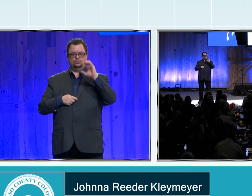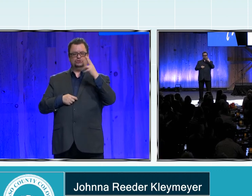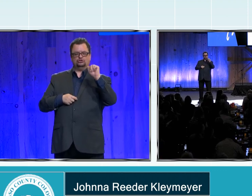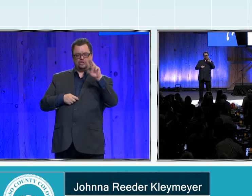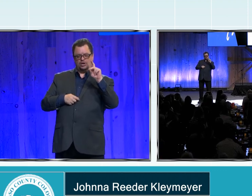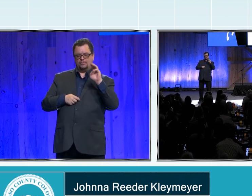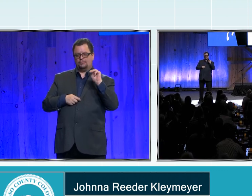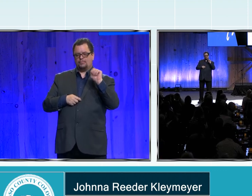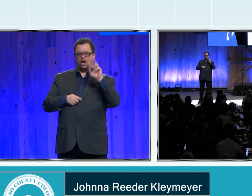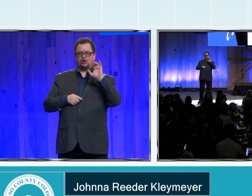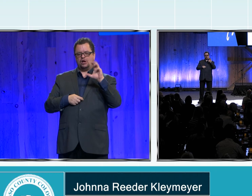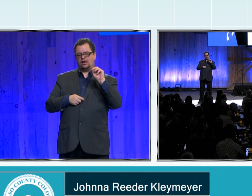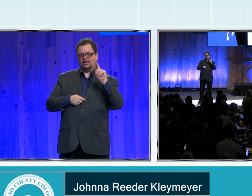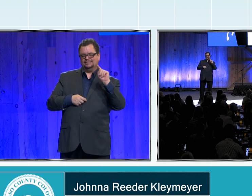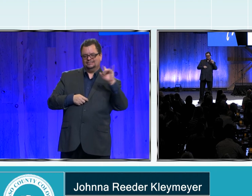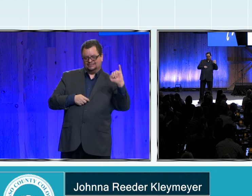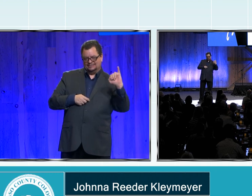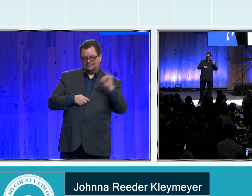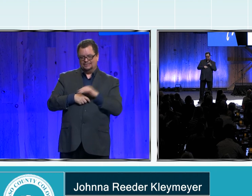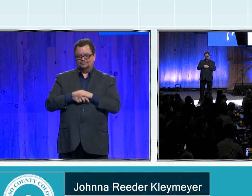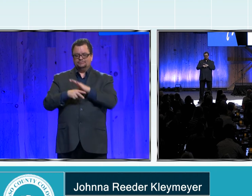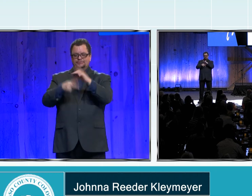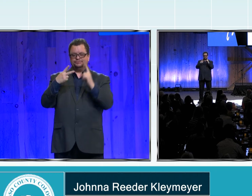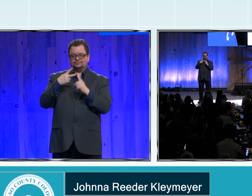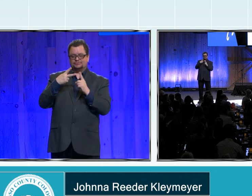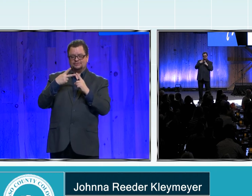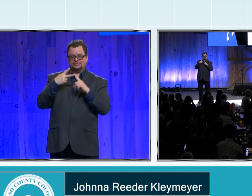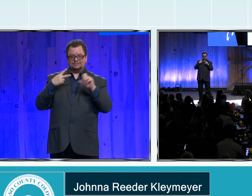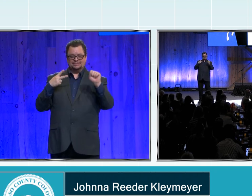And assessor, Stephen Schleicher.